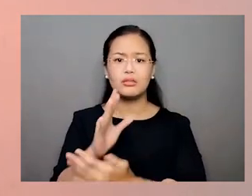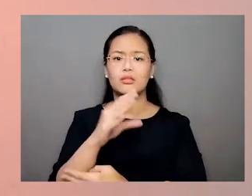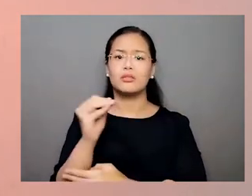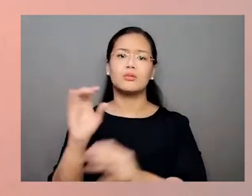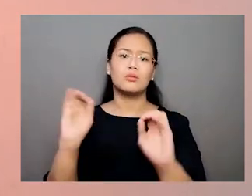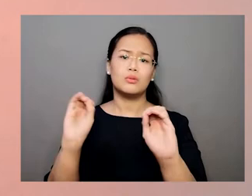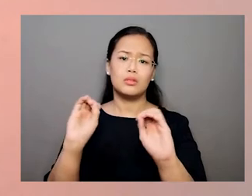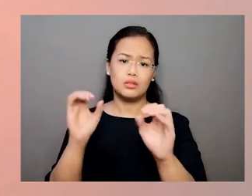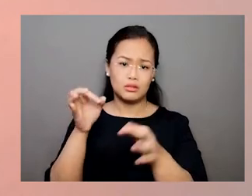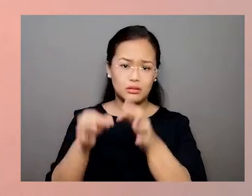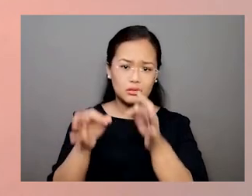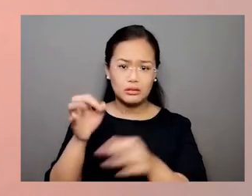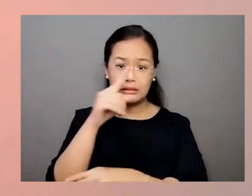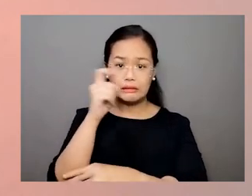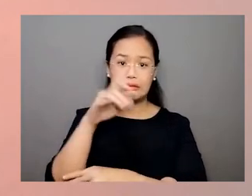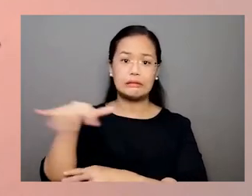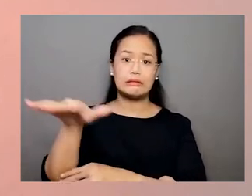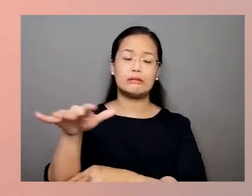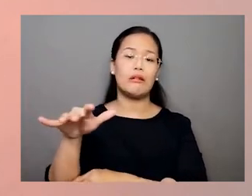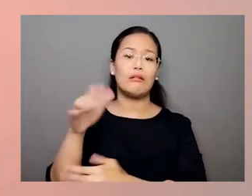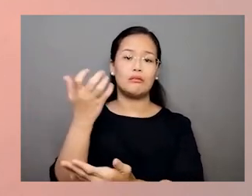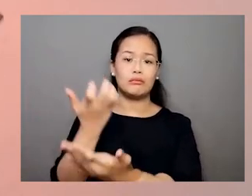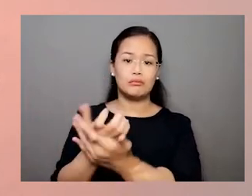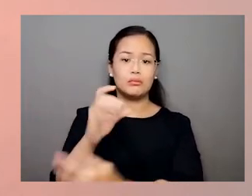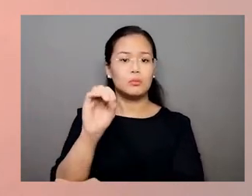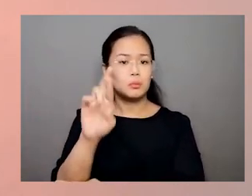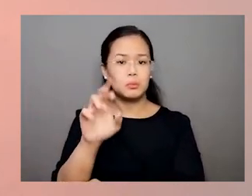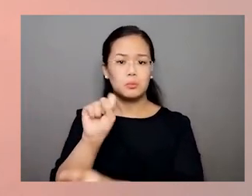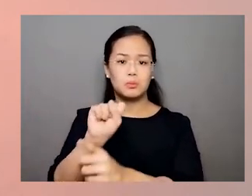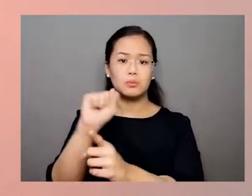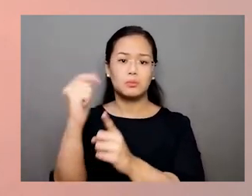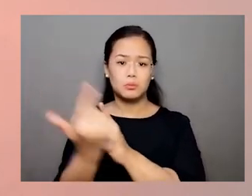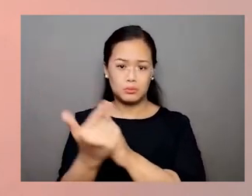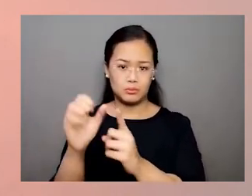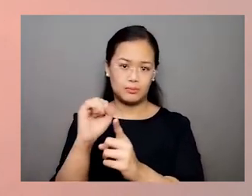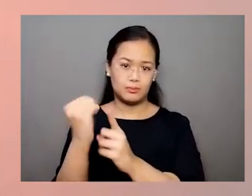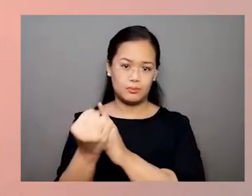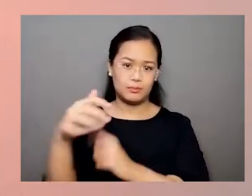injustices because of their economic or social condition.